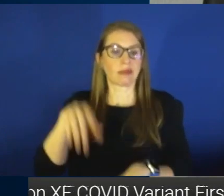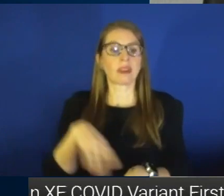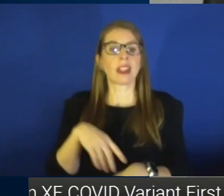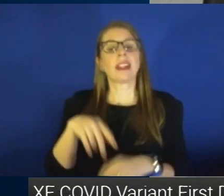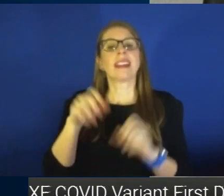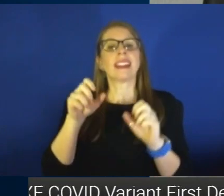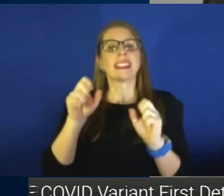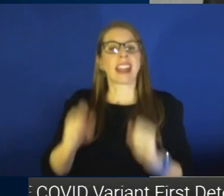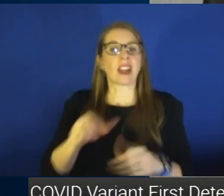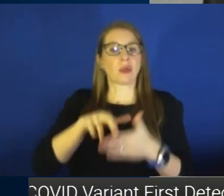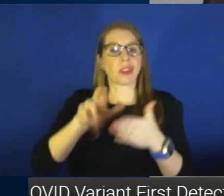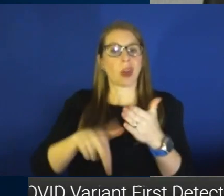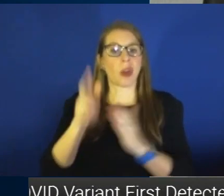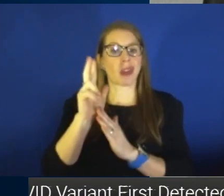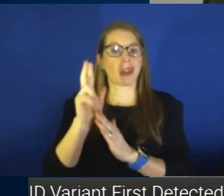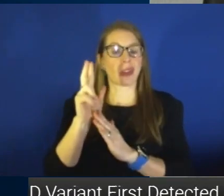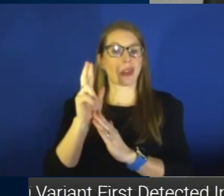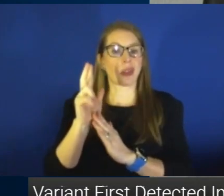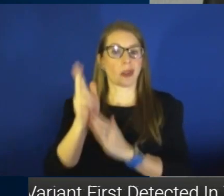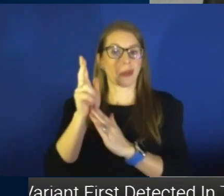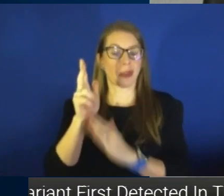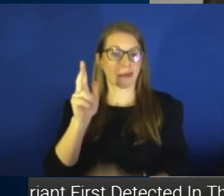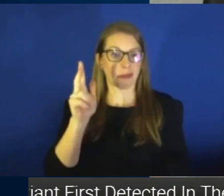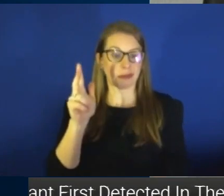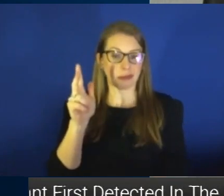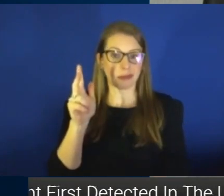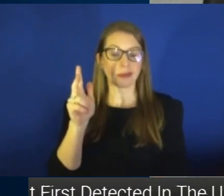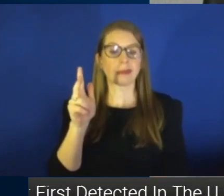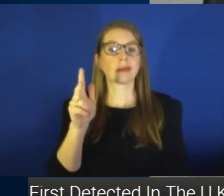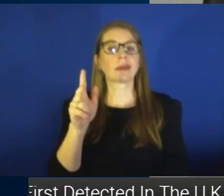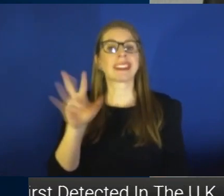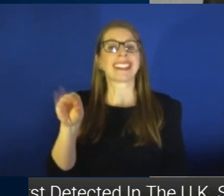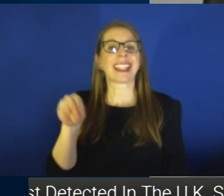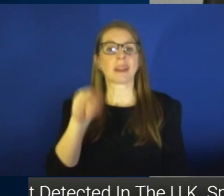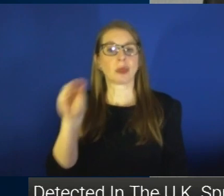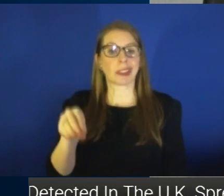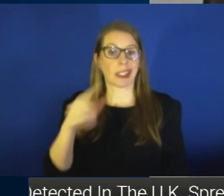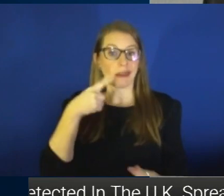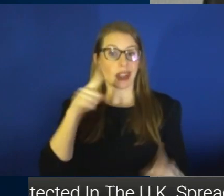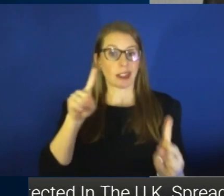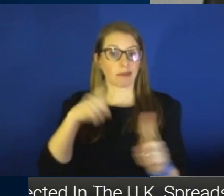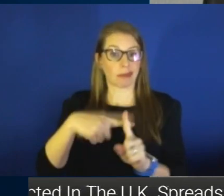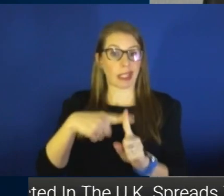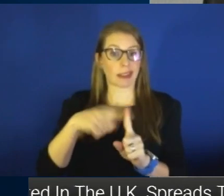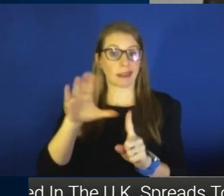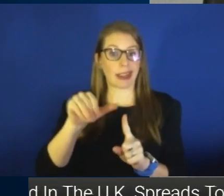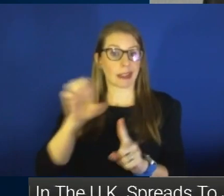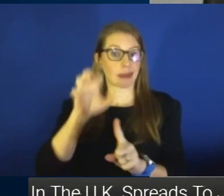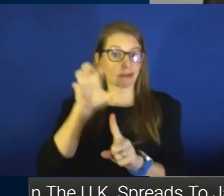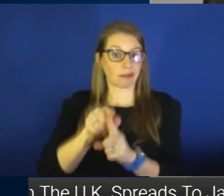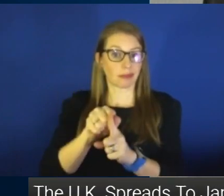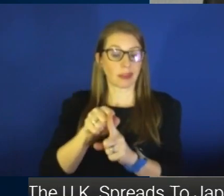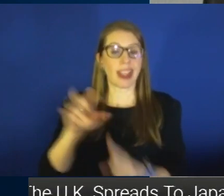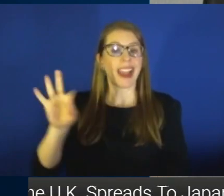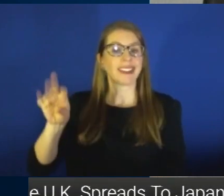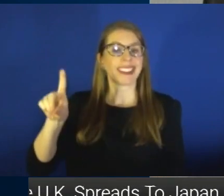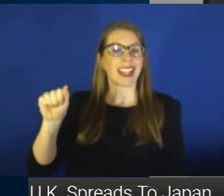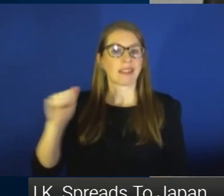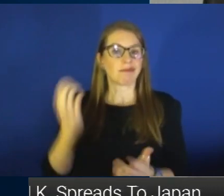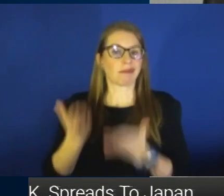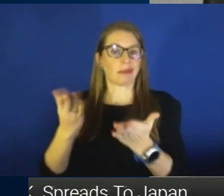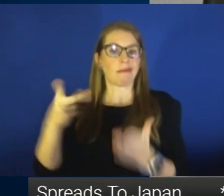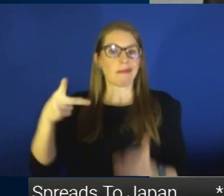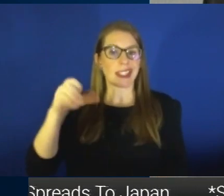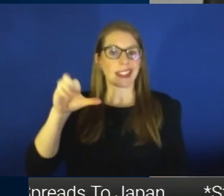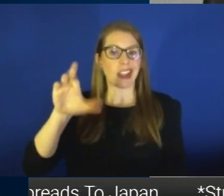was 90% effective in determining positive cases. The FDA still, of course, recommends getting a PCR test